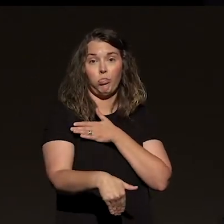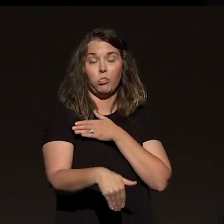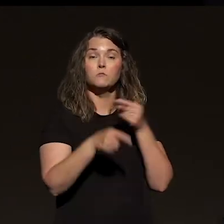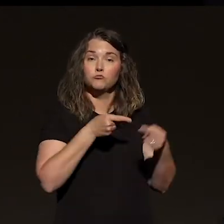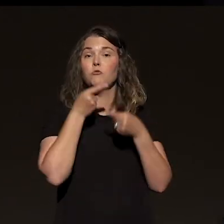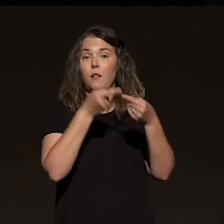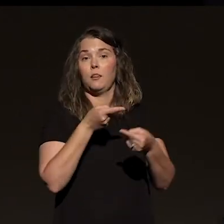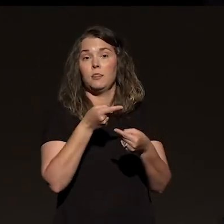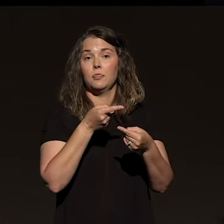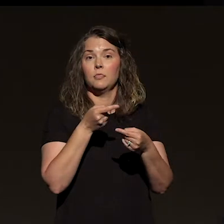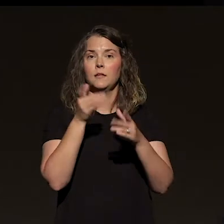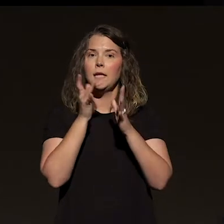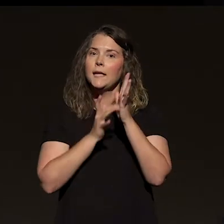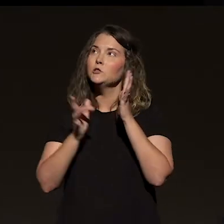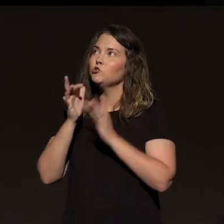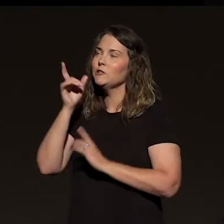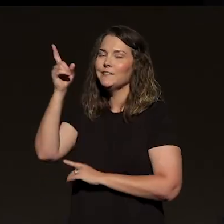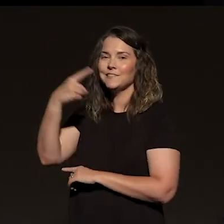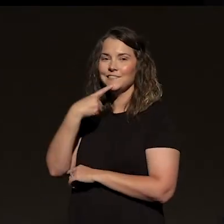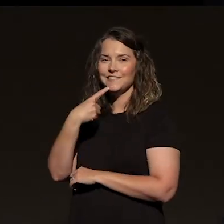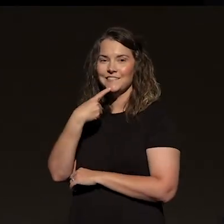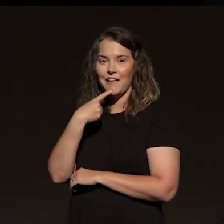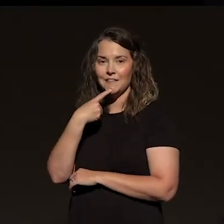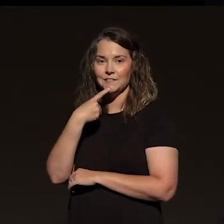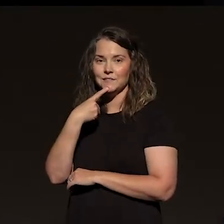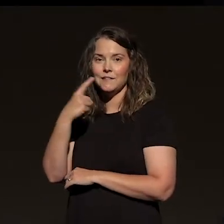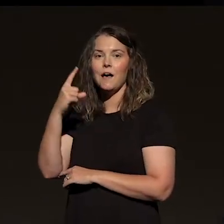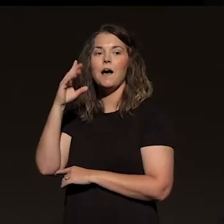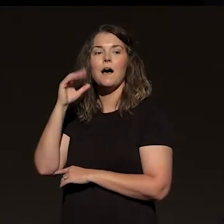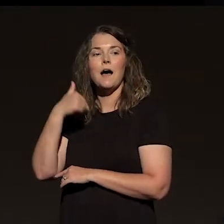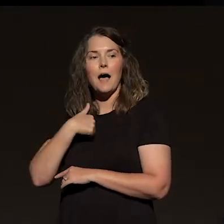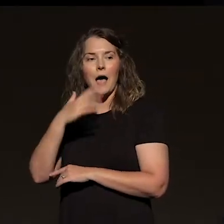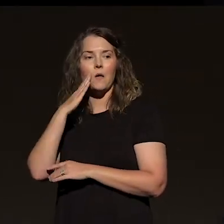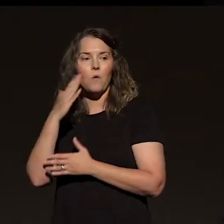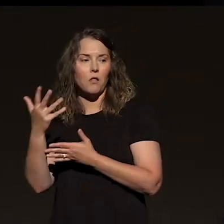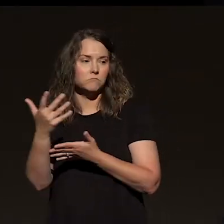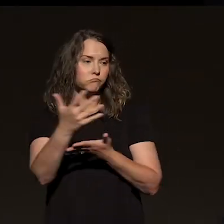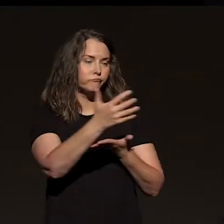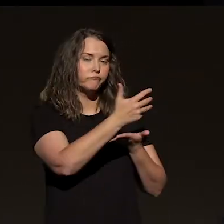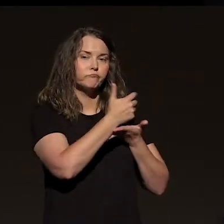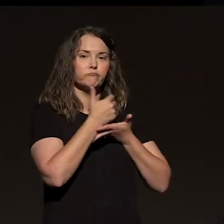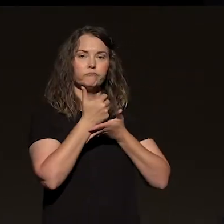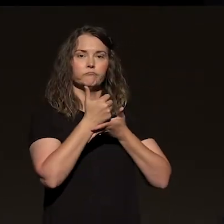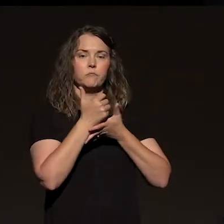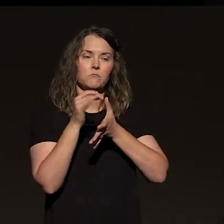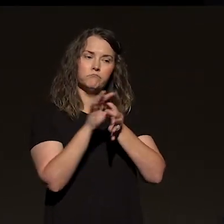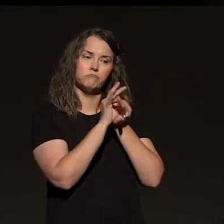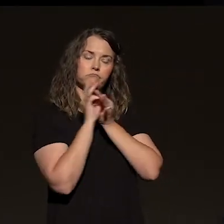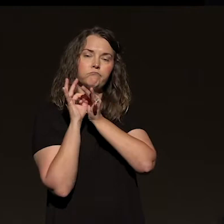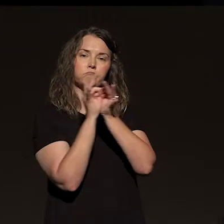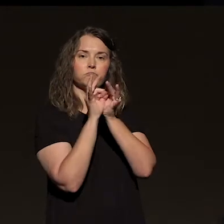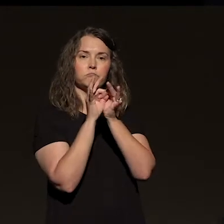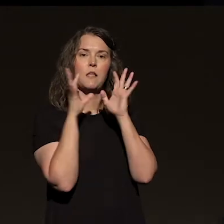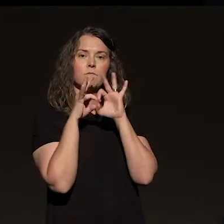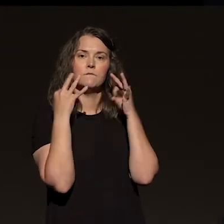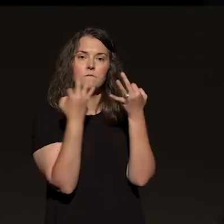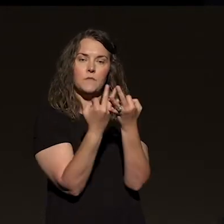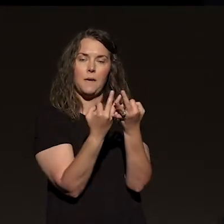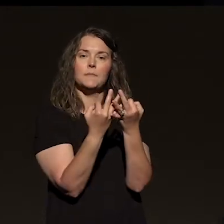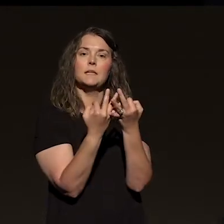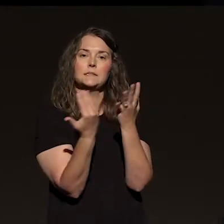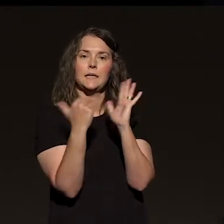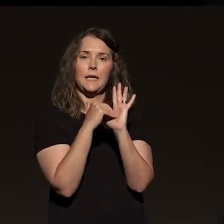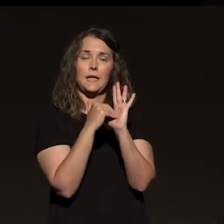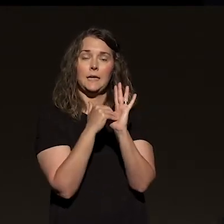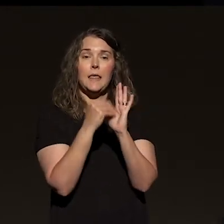And Jesus says, and I'm going to bring together neighbors and restore the family unit, and I'm going to bring dinner back to the